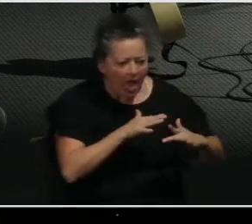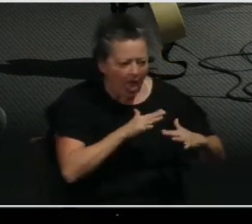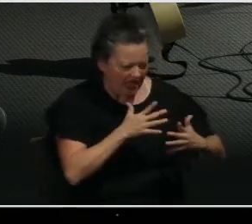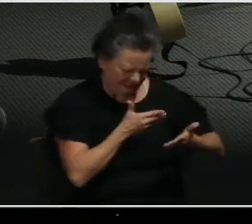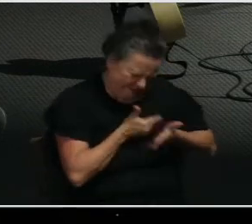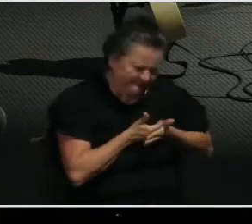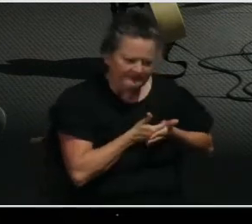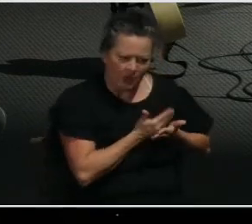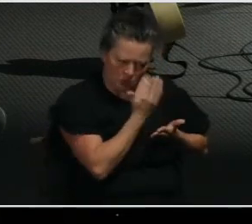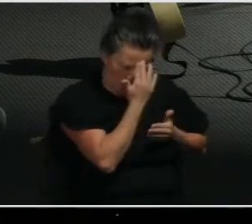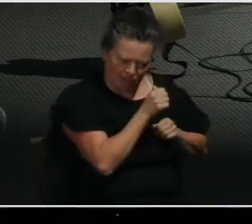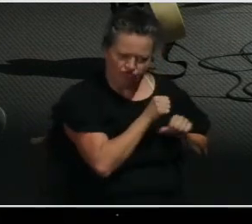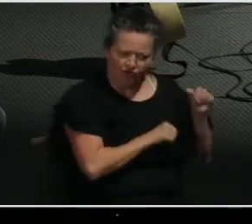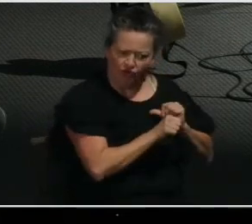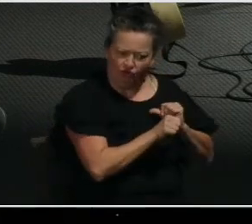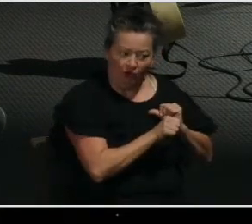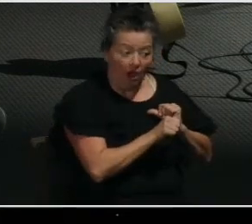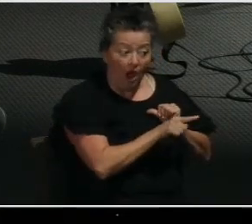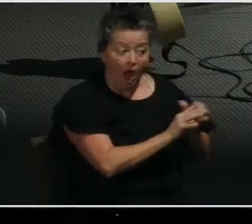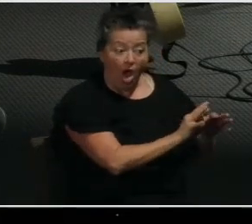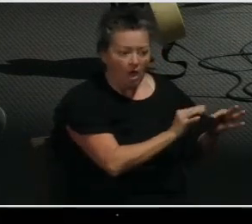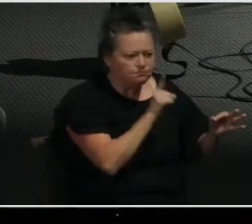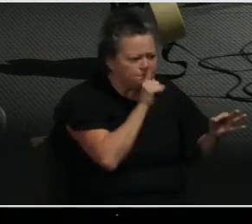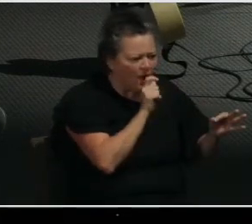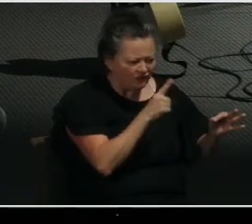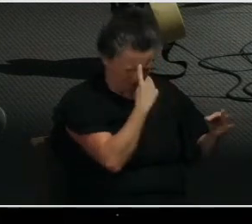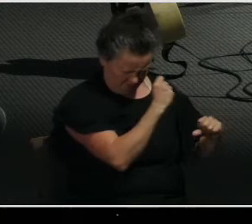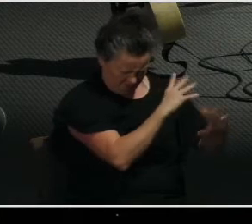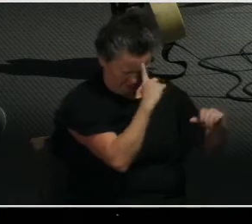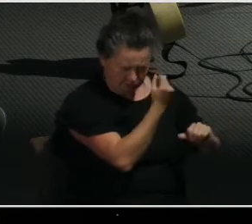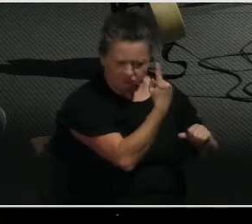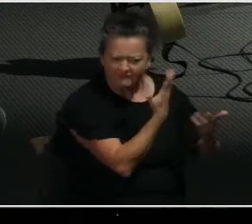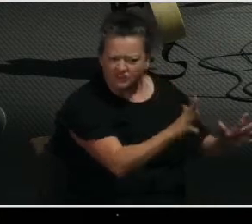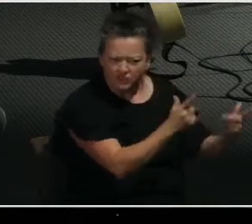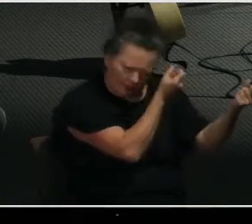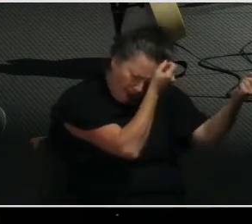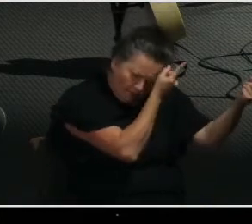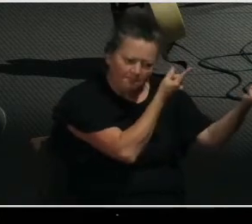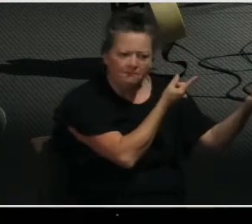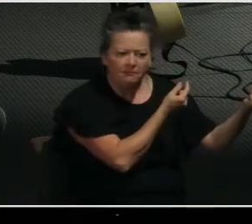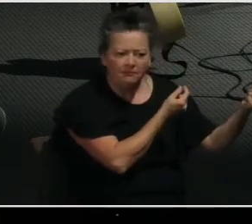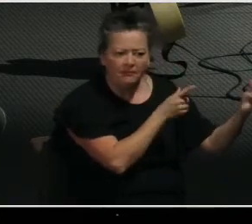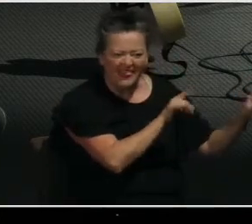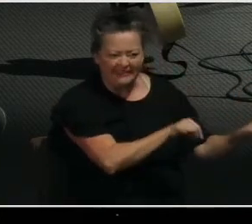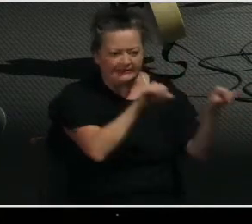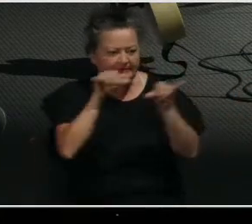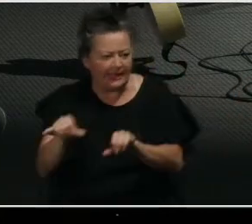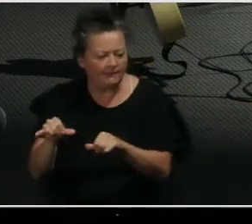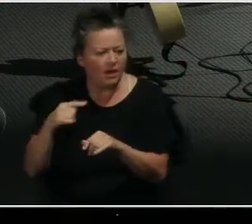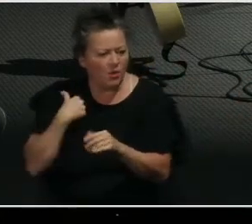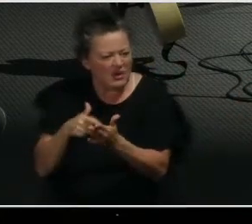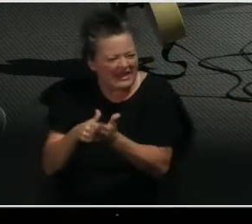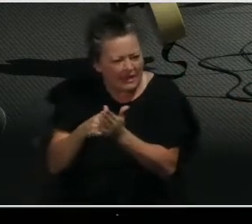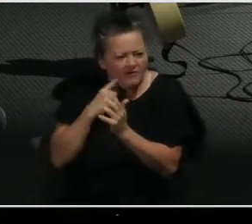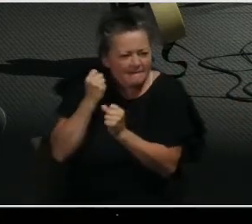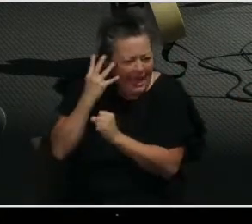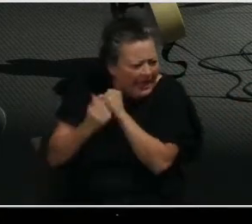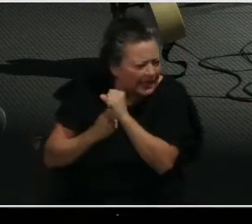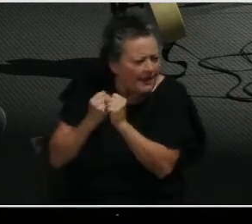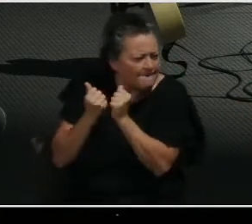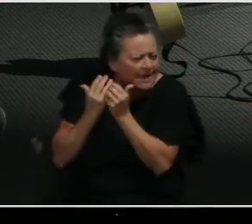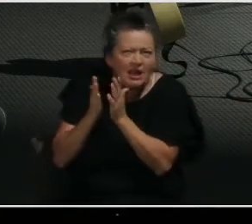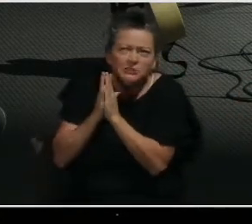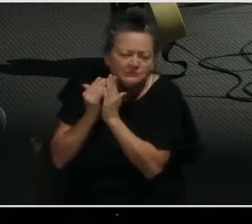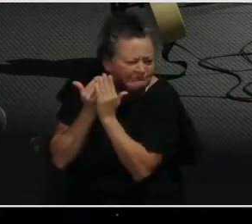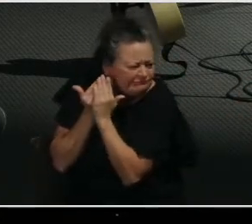And this command or this prayer is similar to that. It is calling us to grow